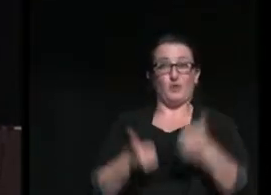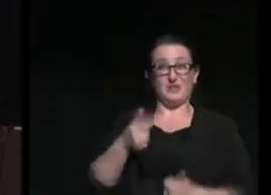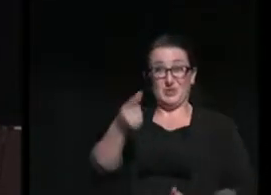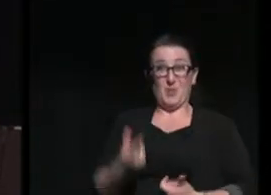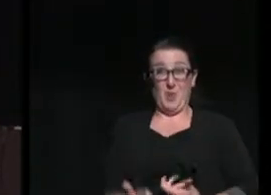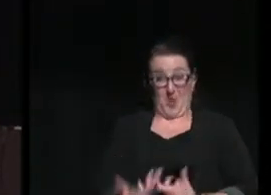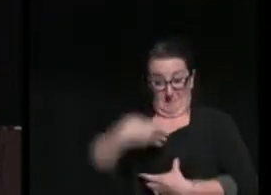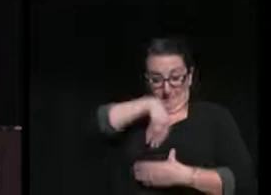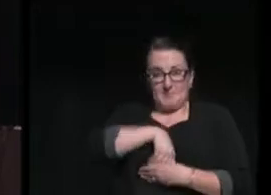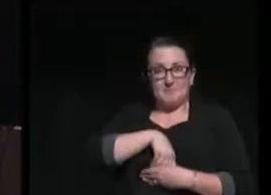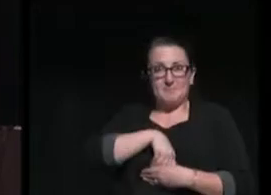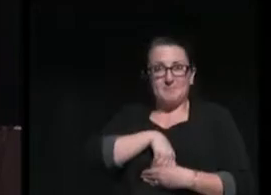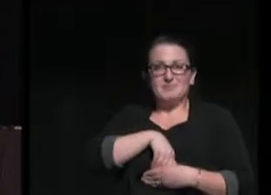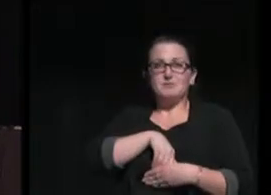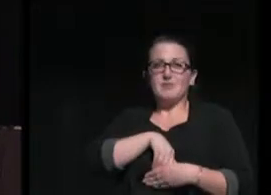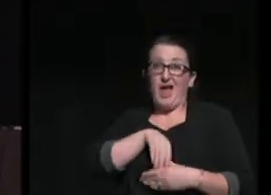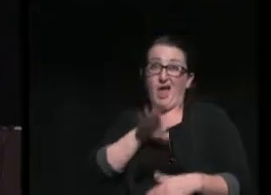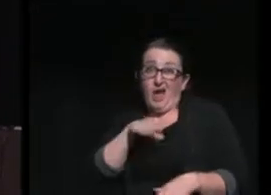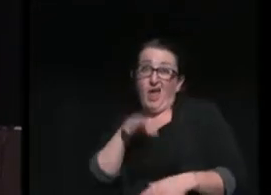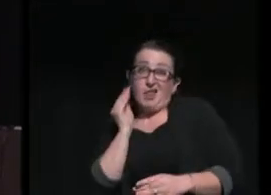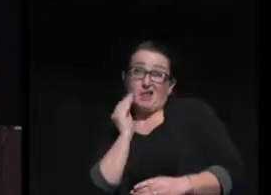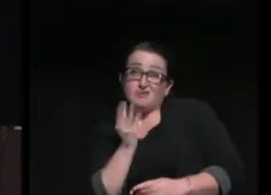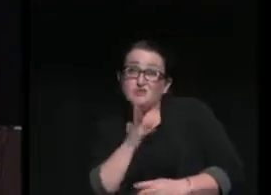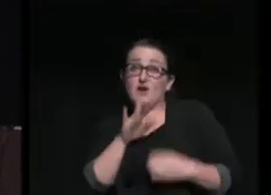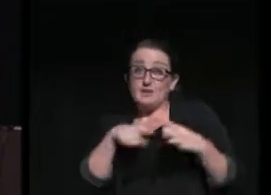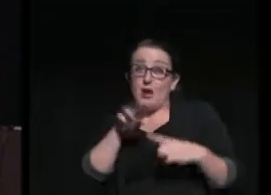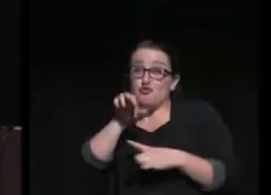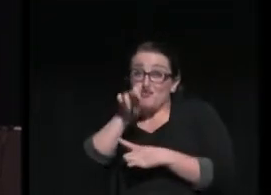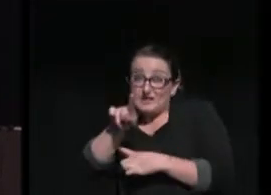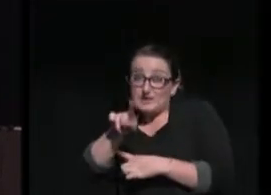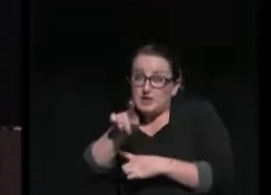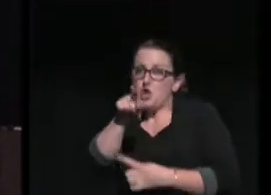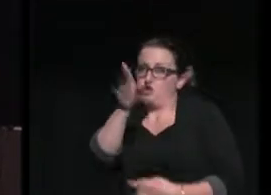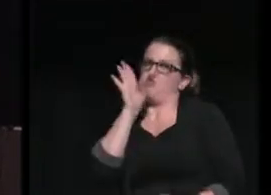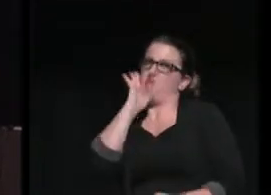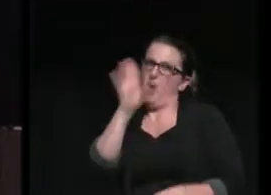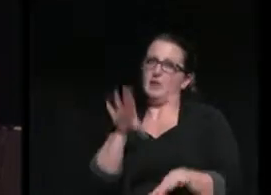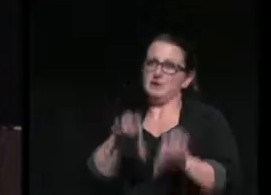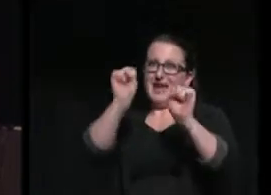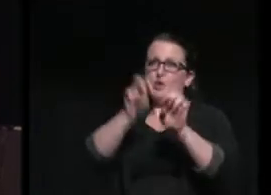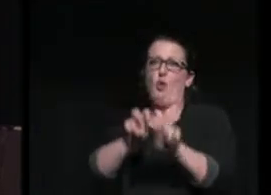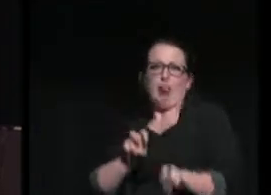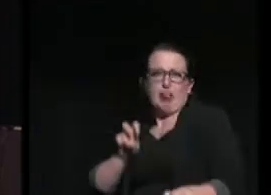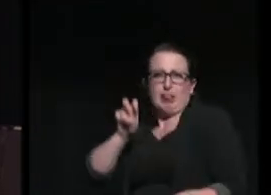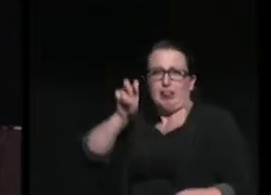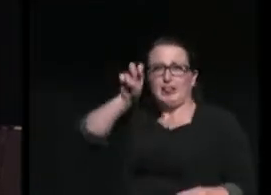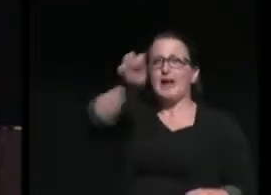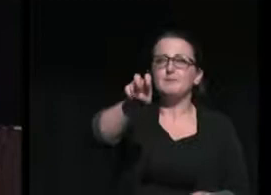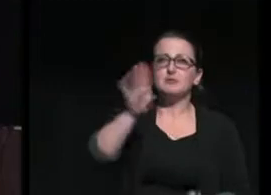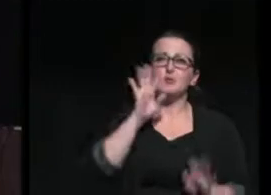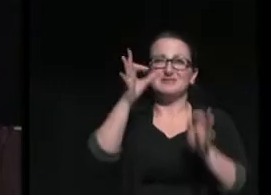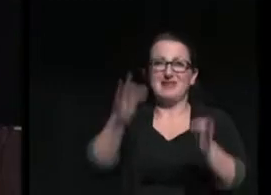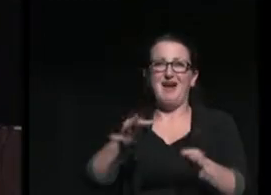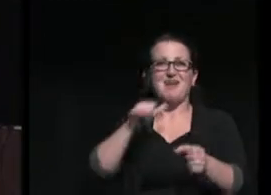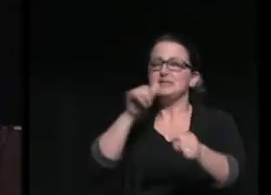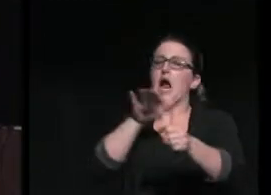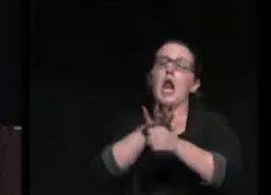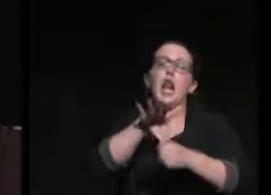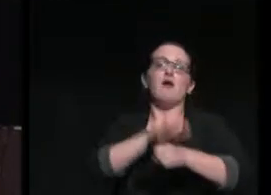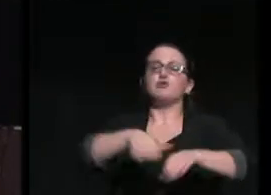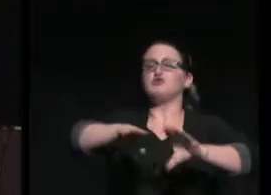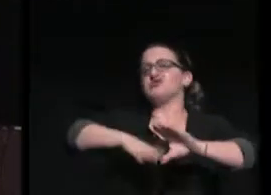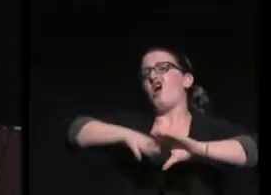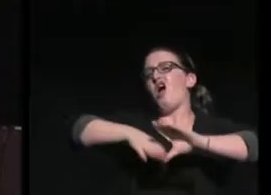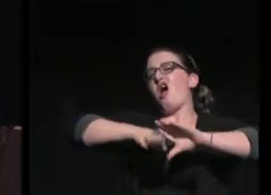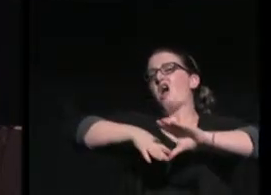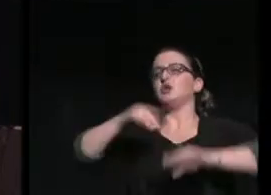And by the way, talking about risks you might take or leaps you might make is not enough. You only